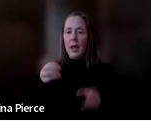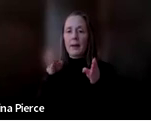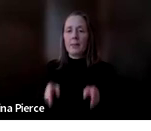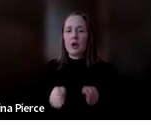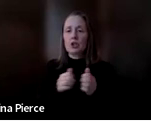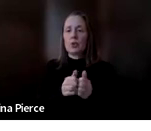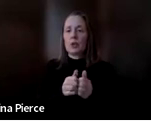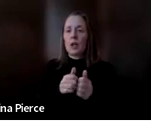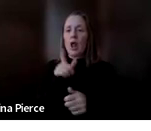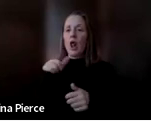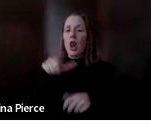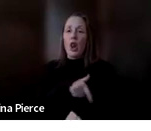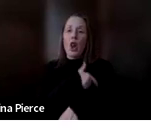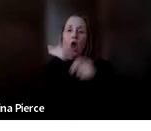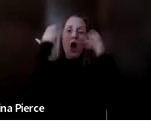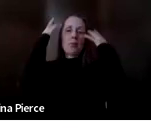black hair smiling.